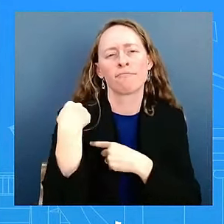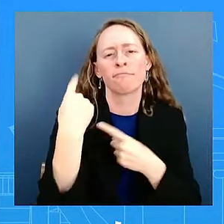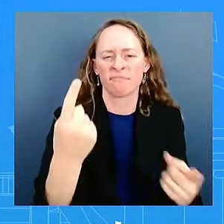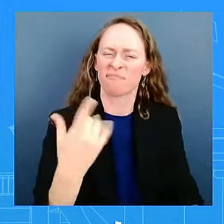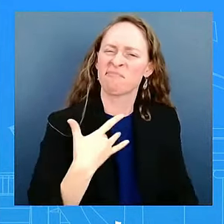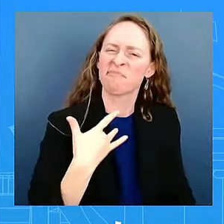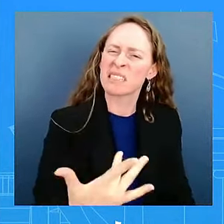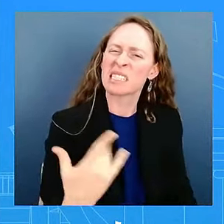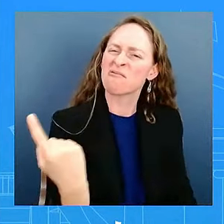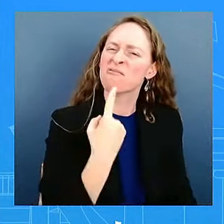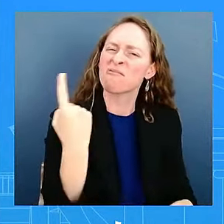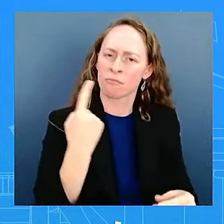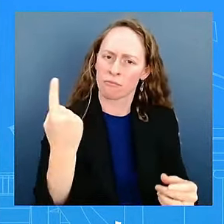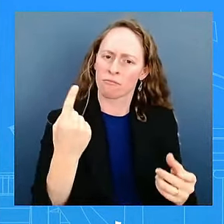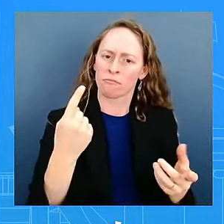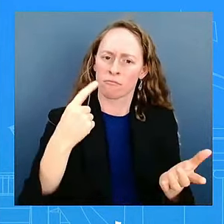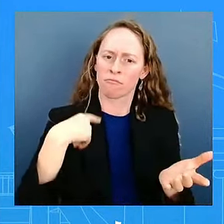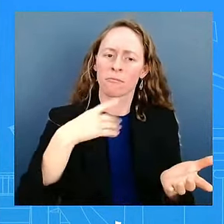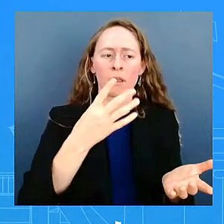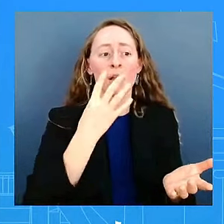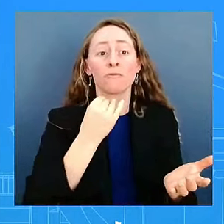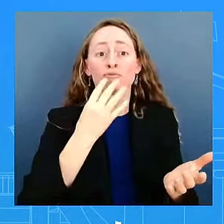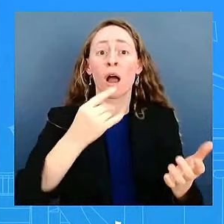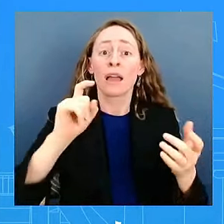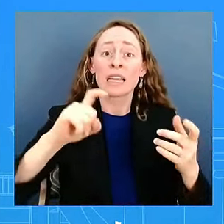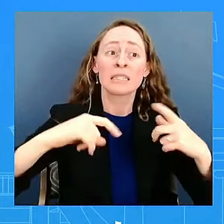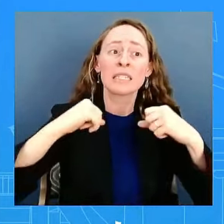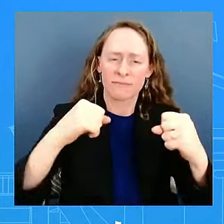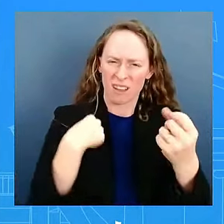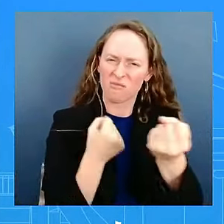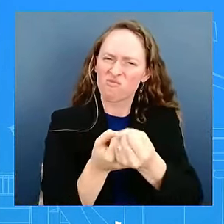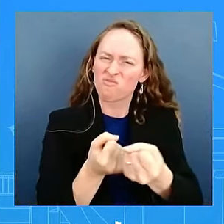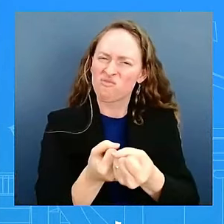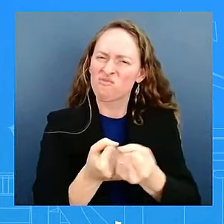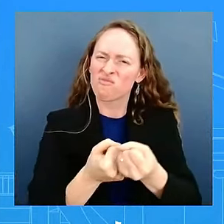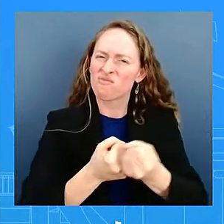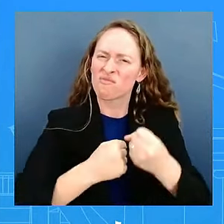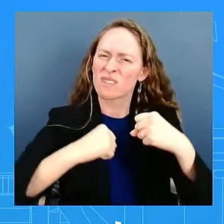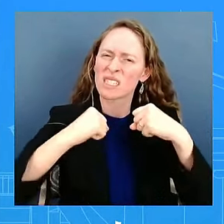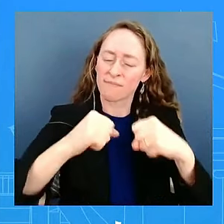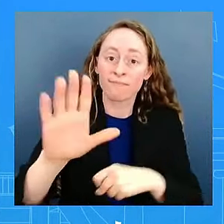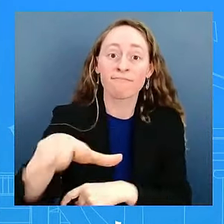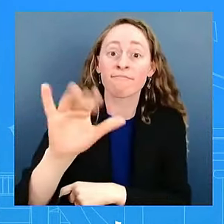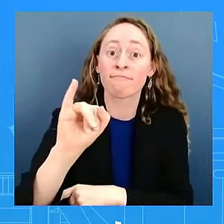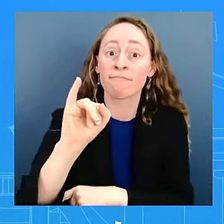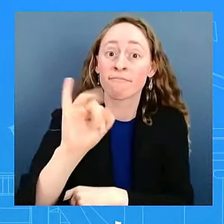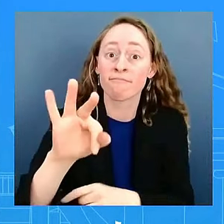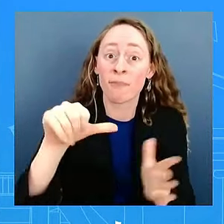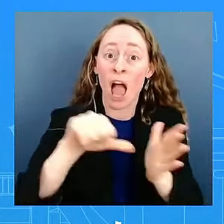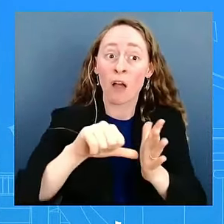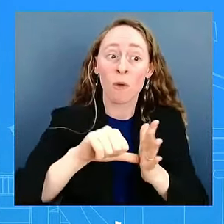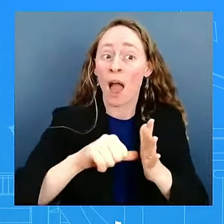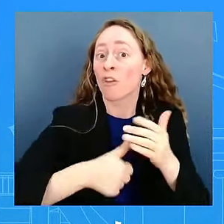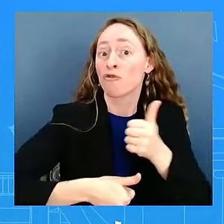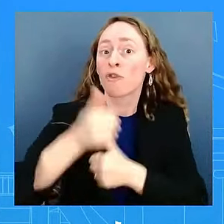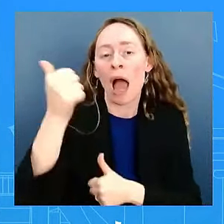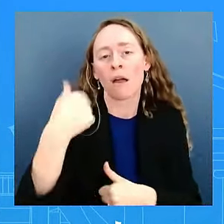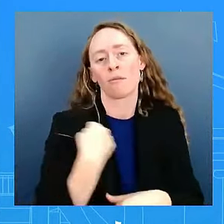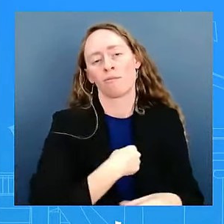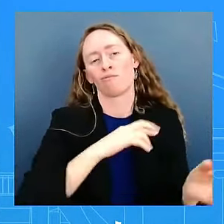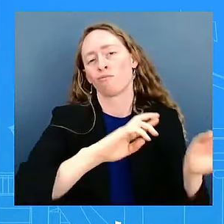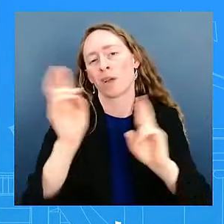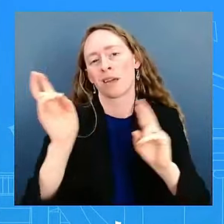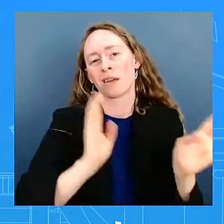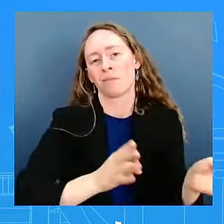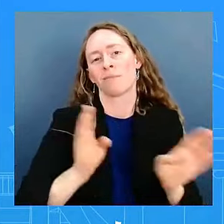from threats in the region, including from Iran, if that happens. And we maintain that capability and that readiness to do so now. I would also